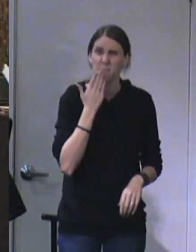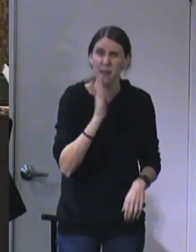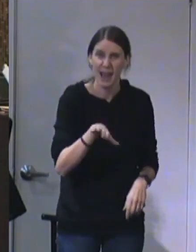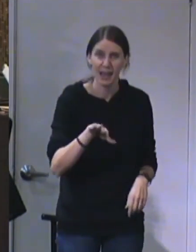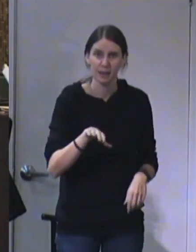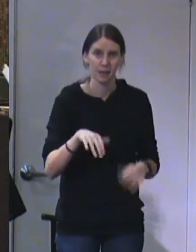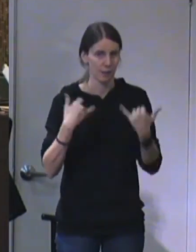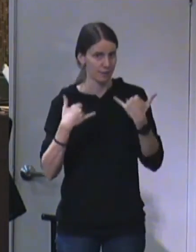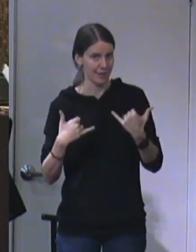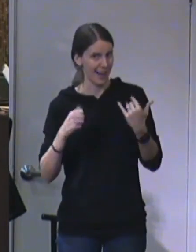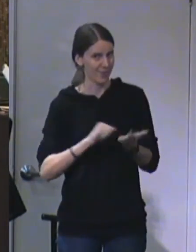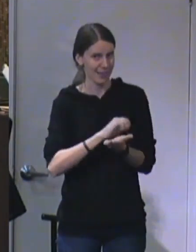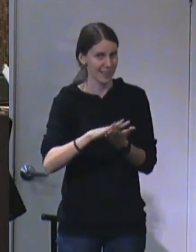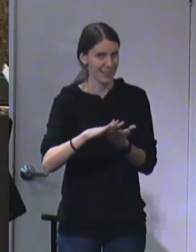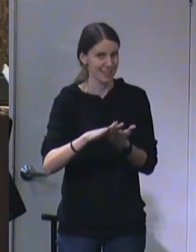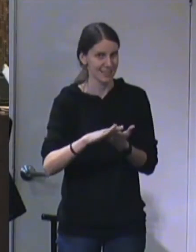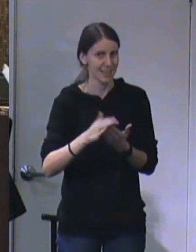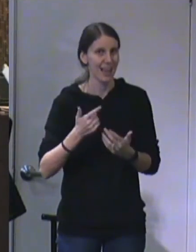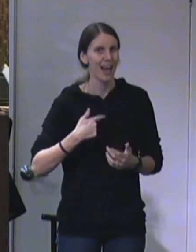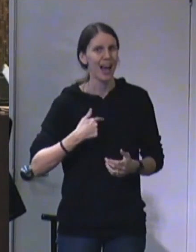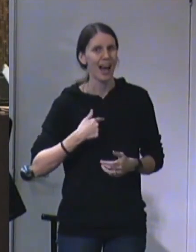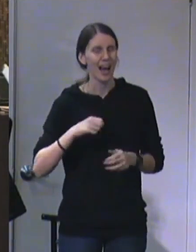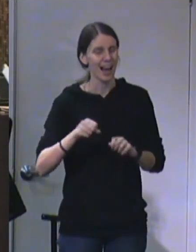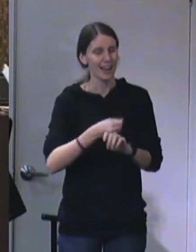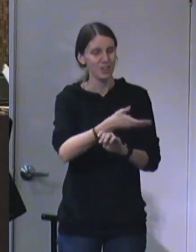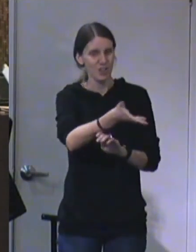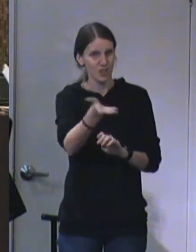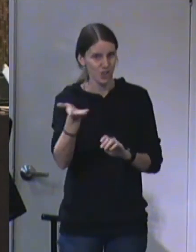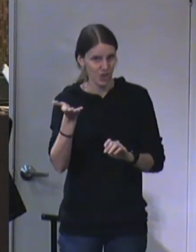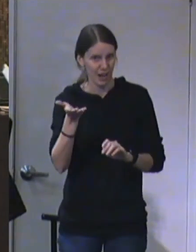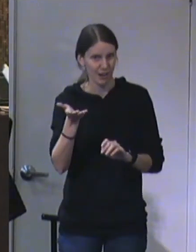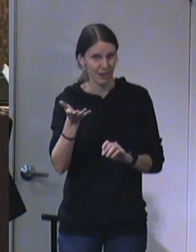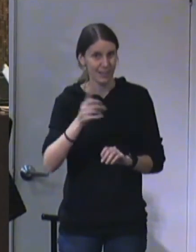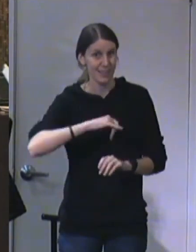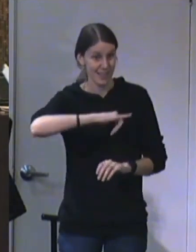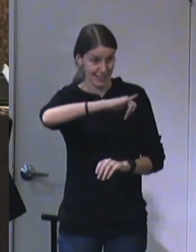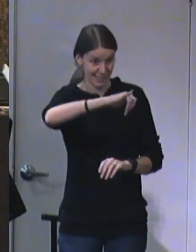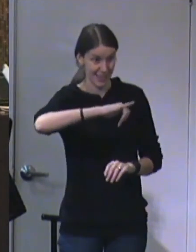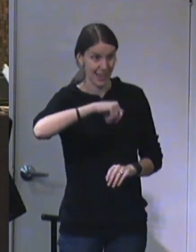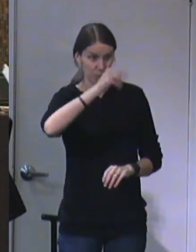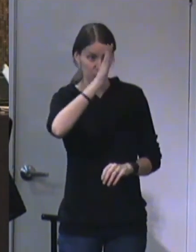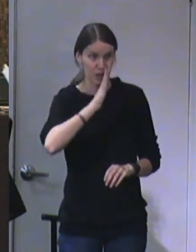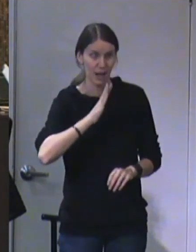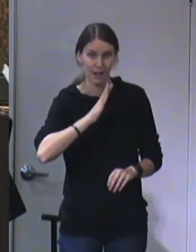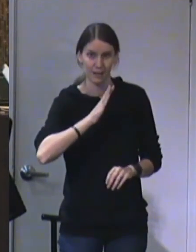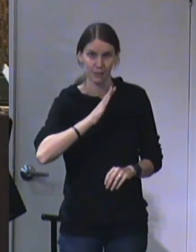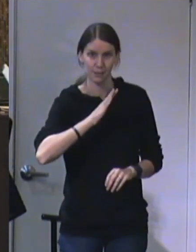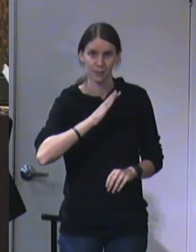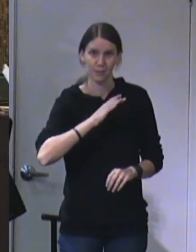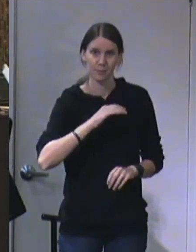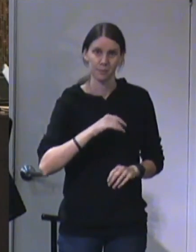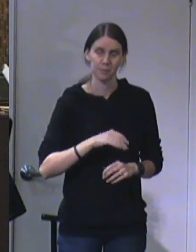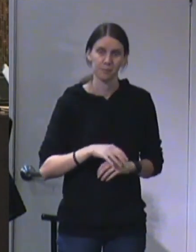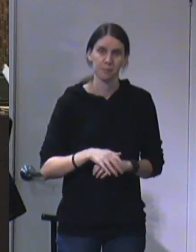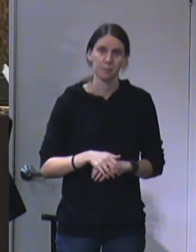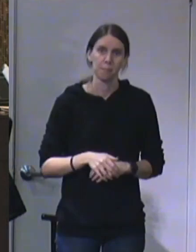have now been cleansed so that I can share. God with you.